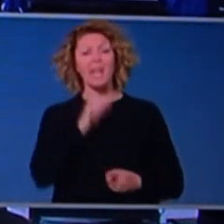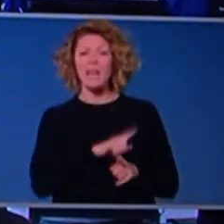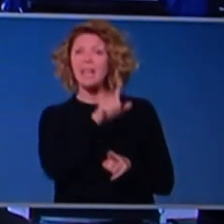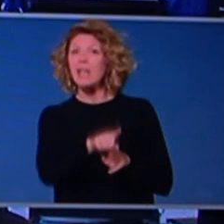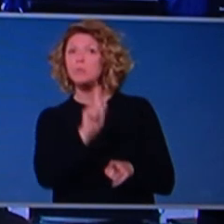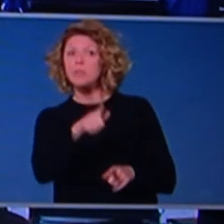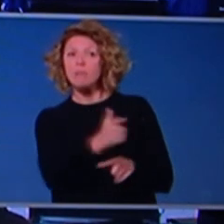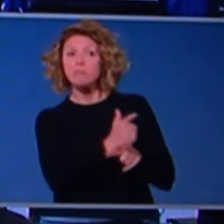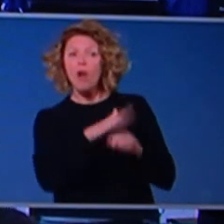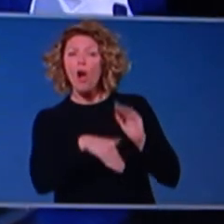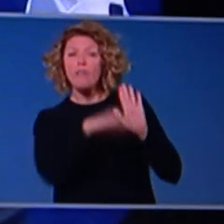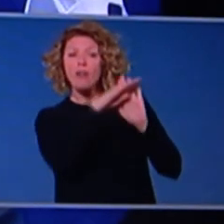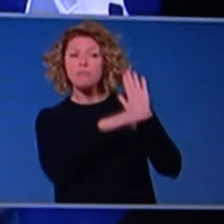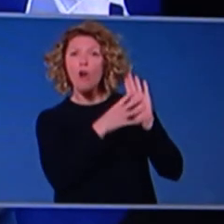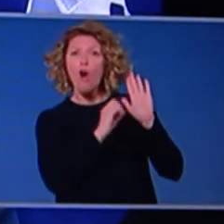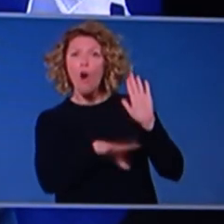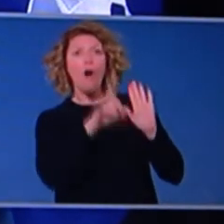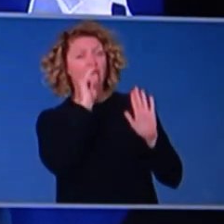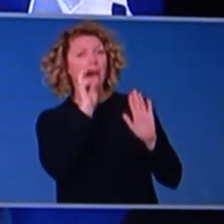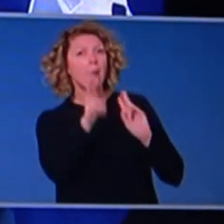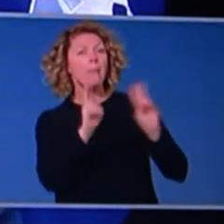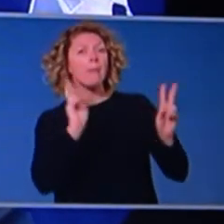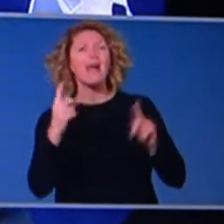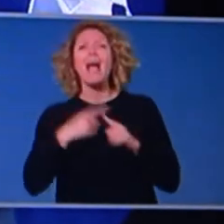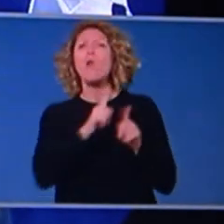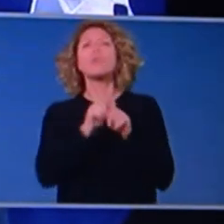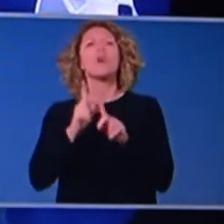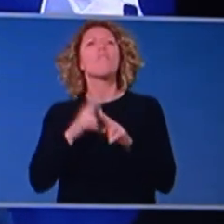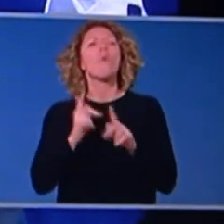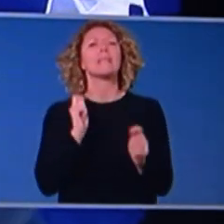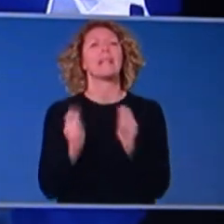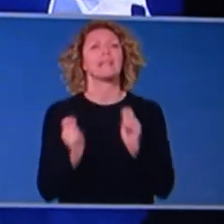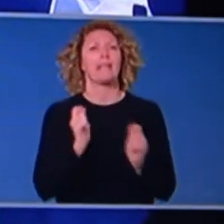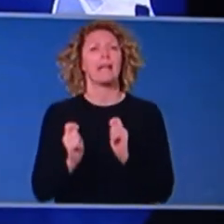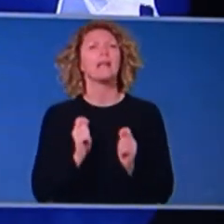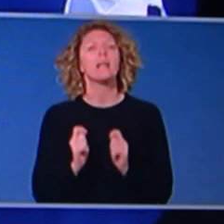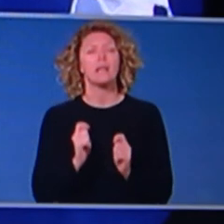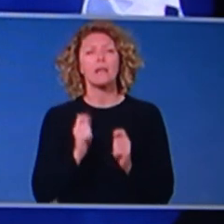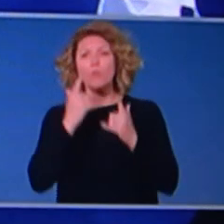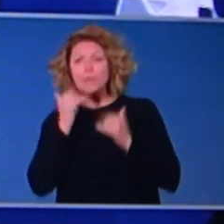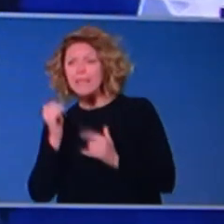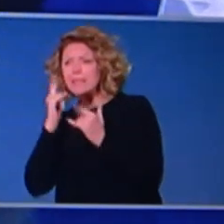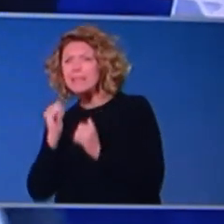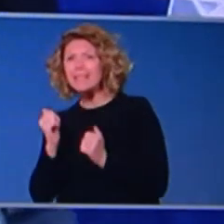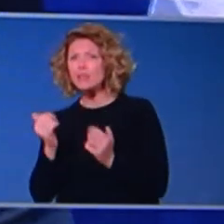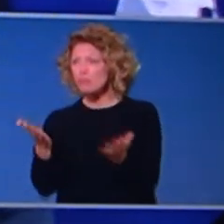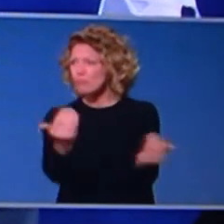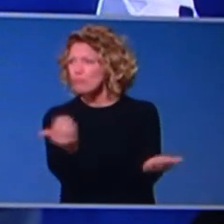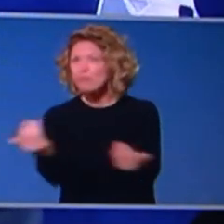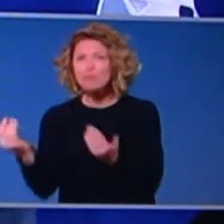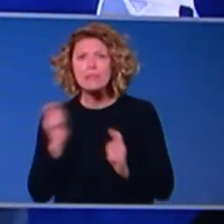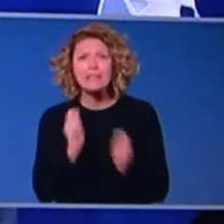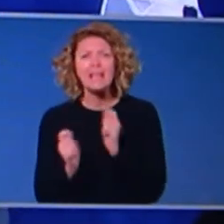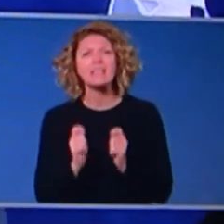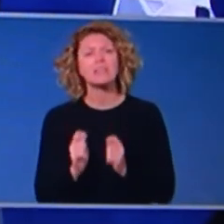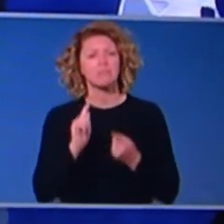And there have been some others just, um, around the, uh, the testing regime and the rollout of that, but the plans are already in place for that. So the one that is